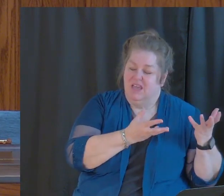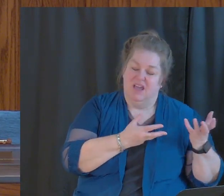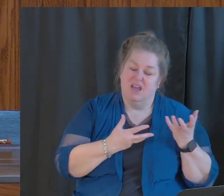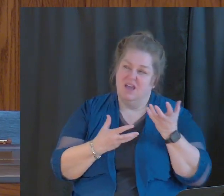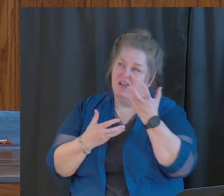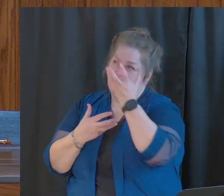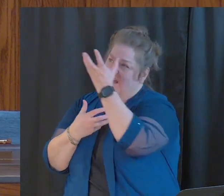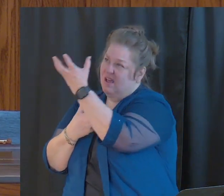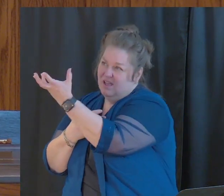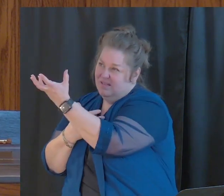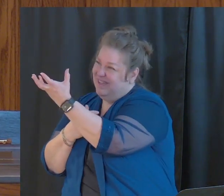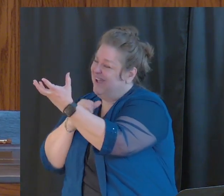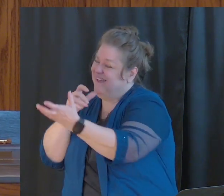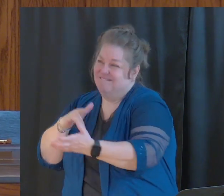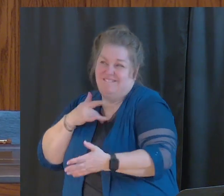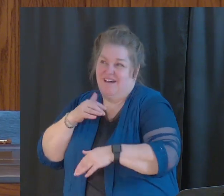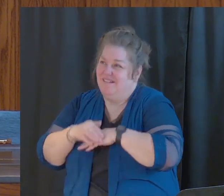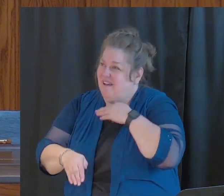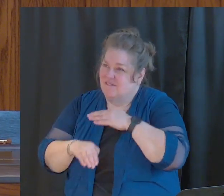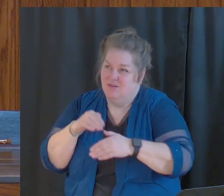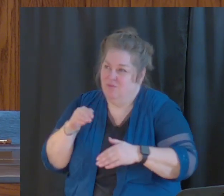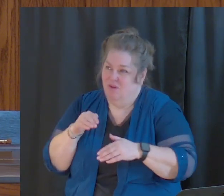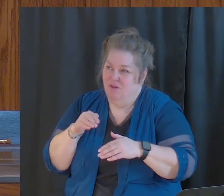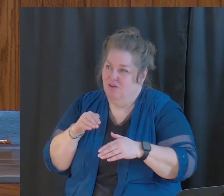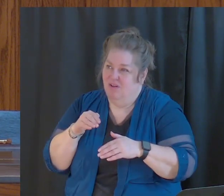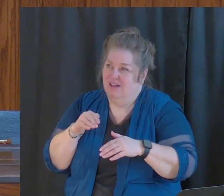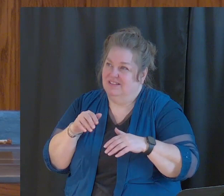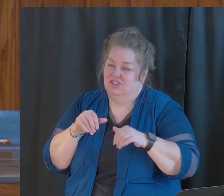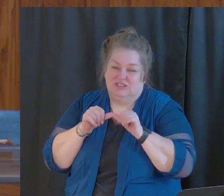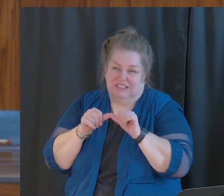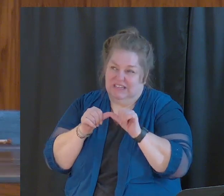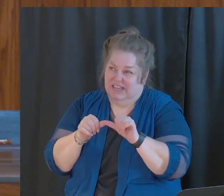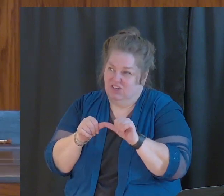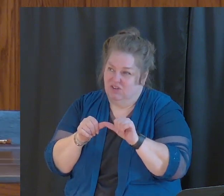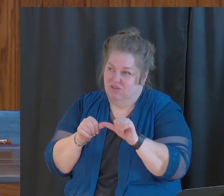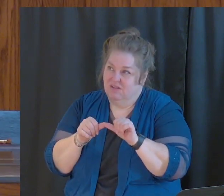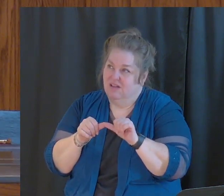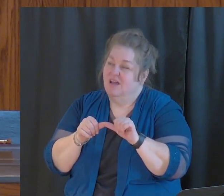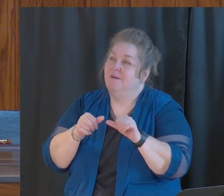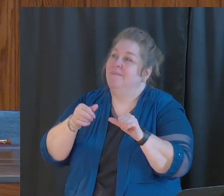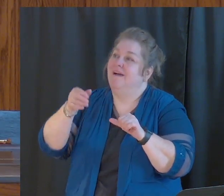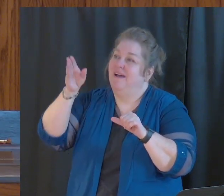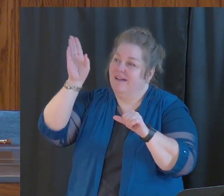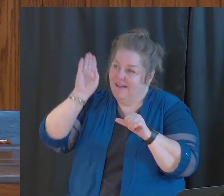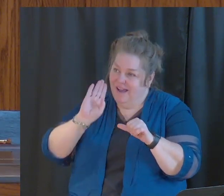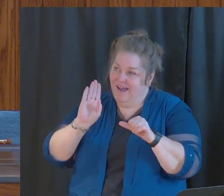I'm not comfortable doing it, but God, make me comfortable in my uncomfortableness.